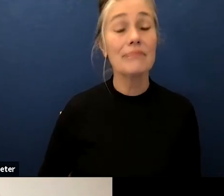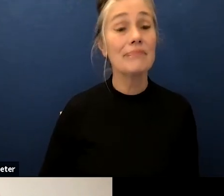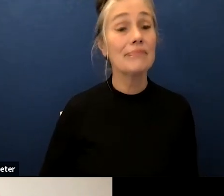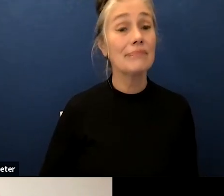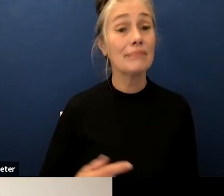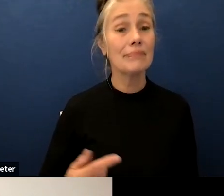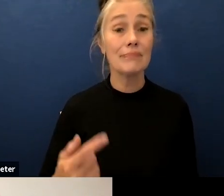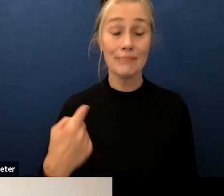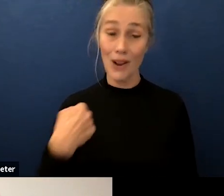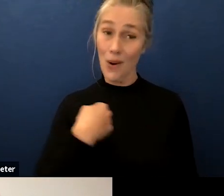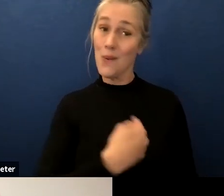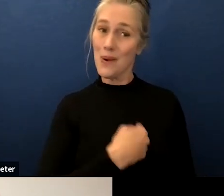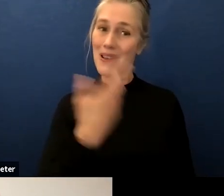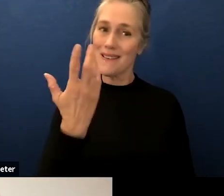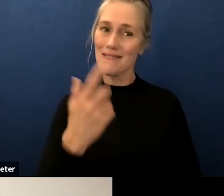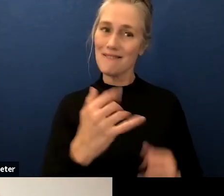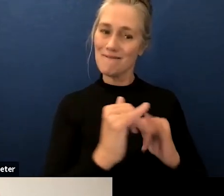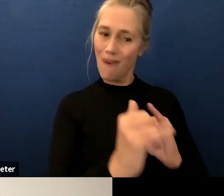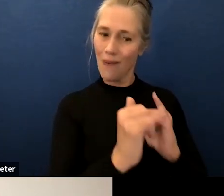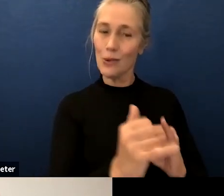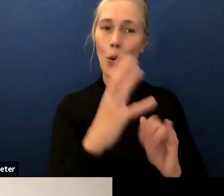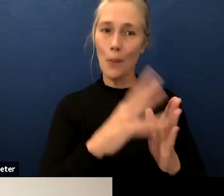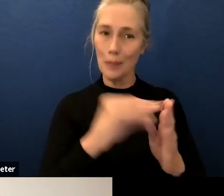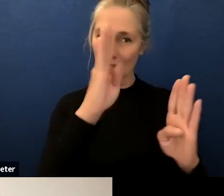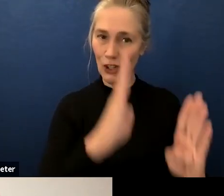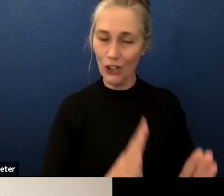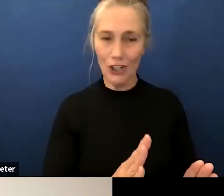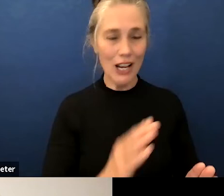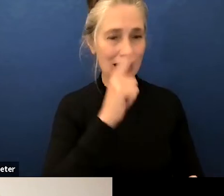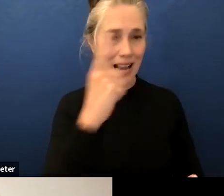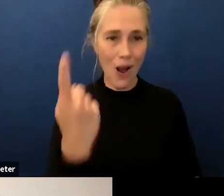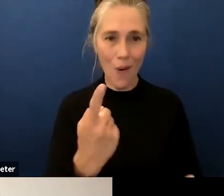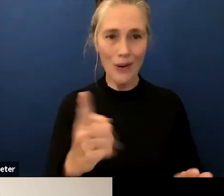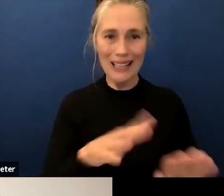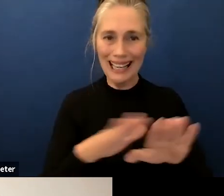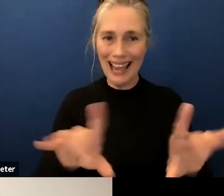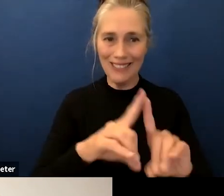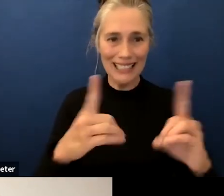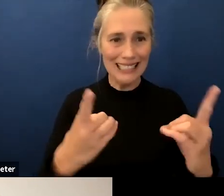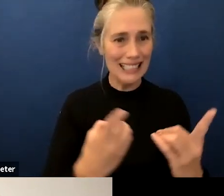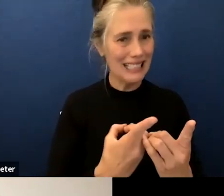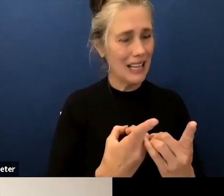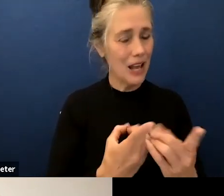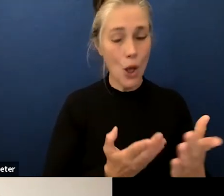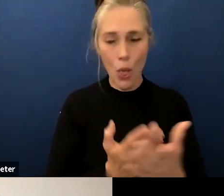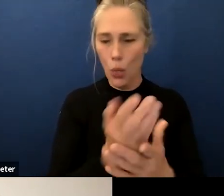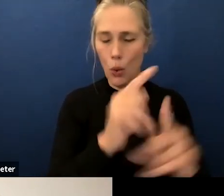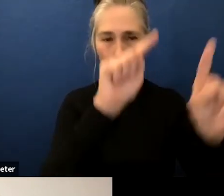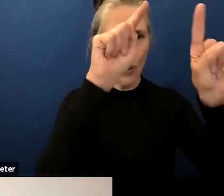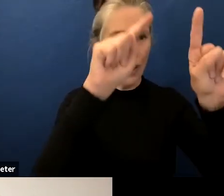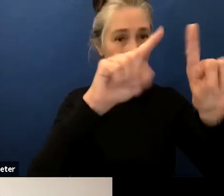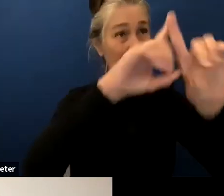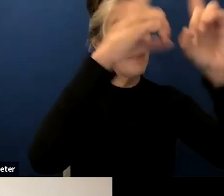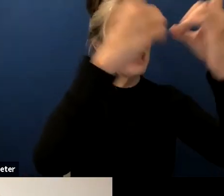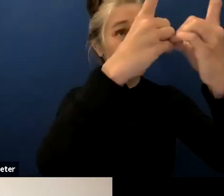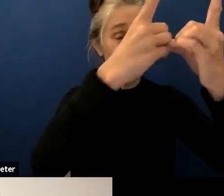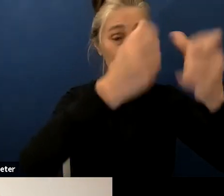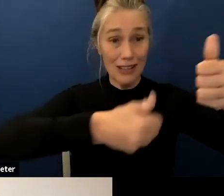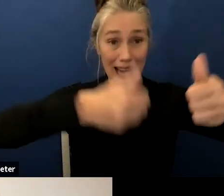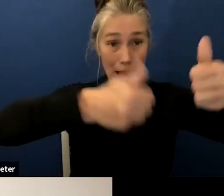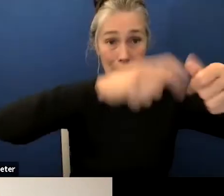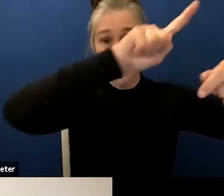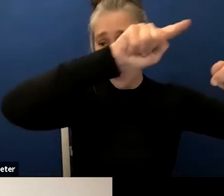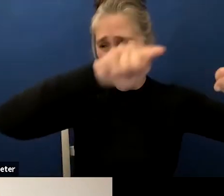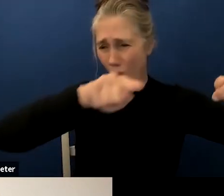ourselves um not just at the district level but all the way through down to the school site in partnership with